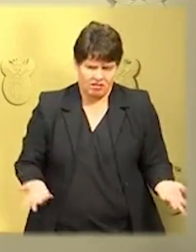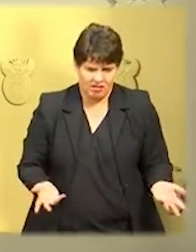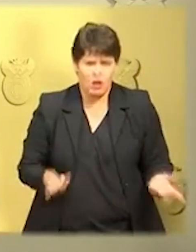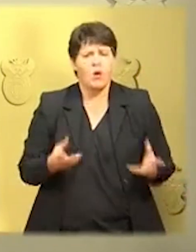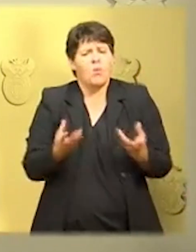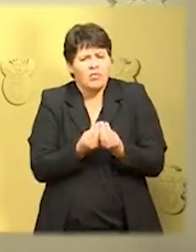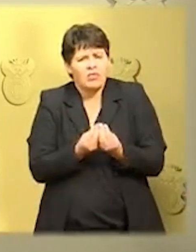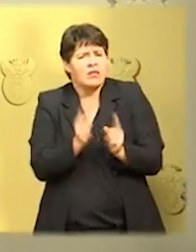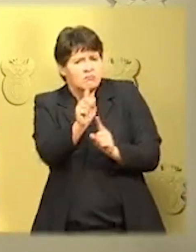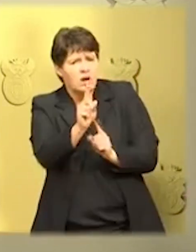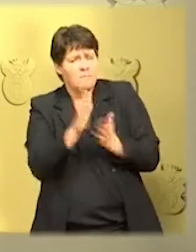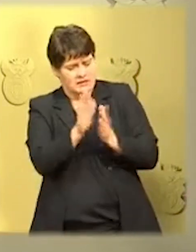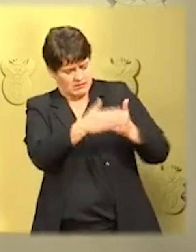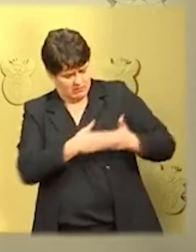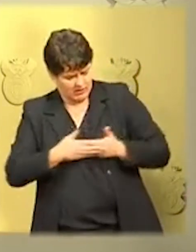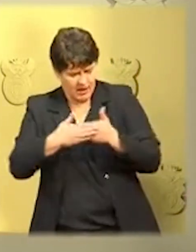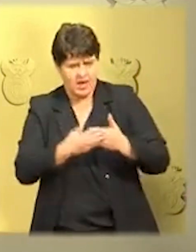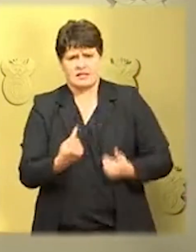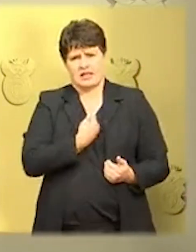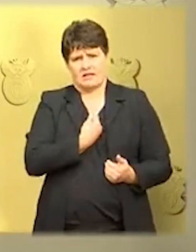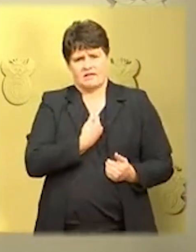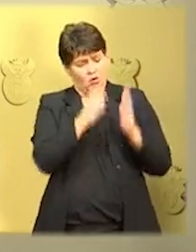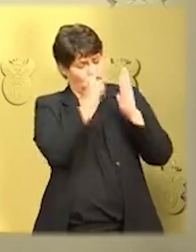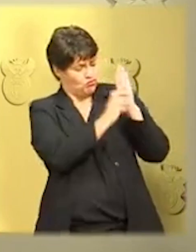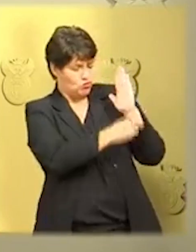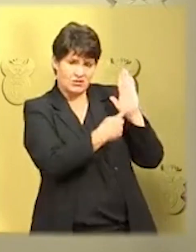health guidelines followed at all times.